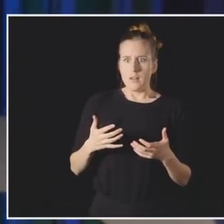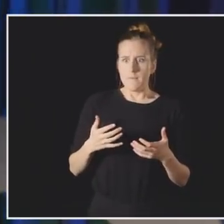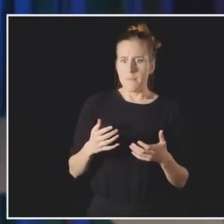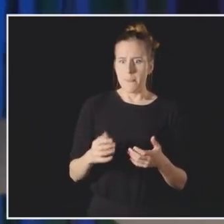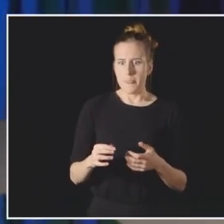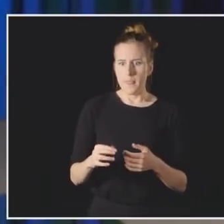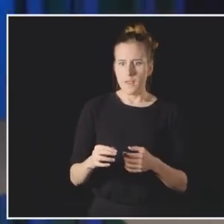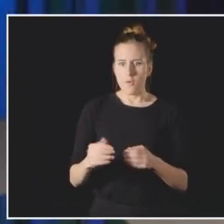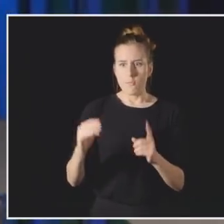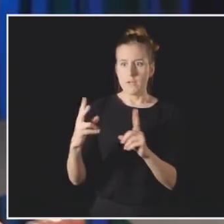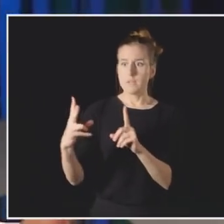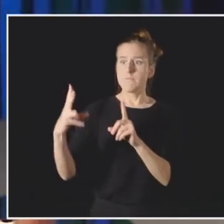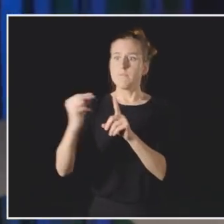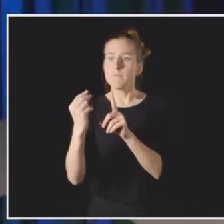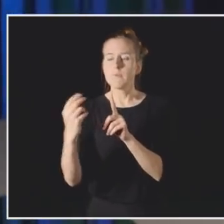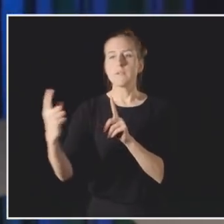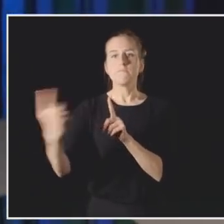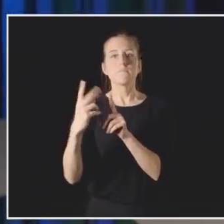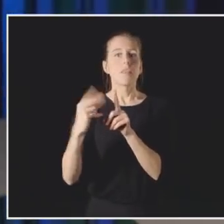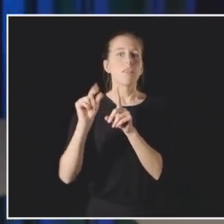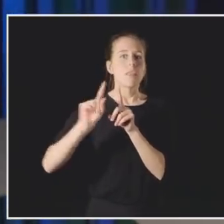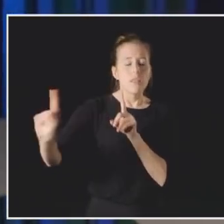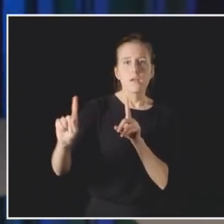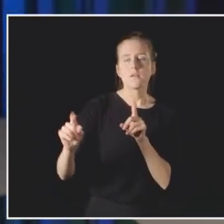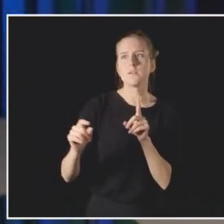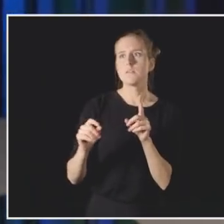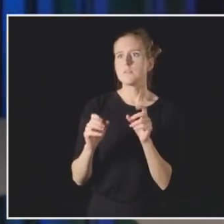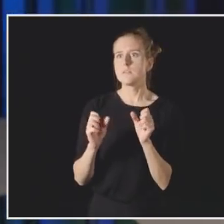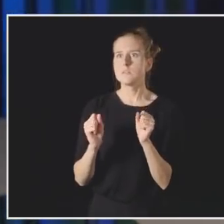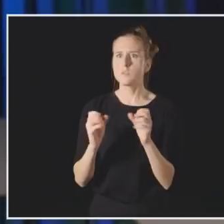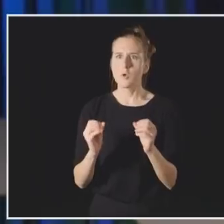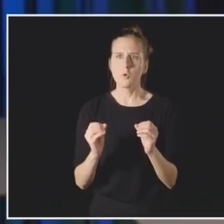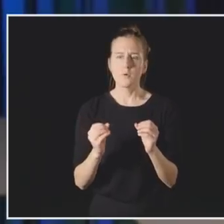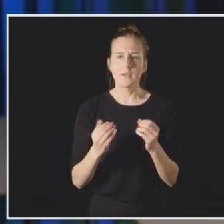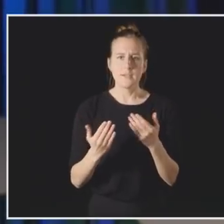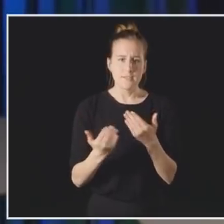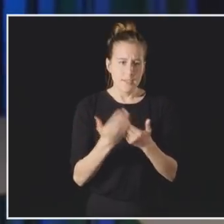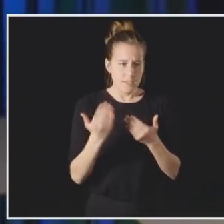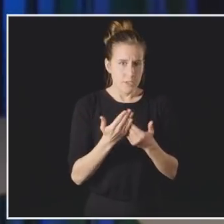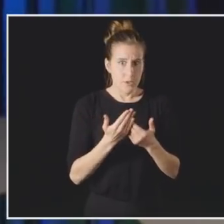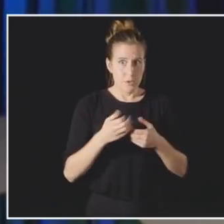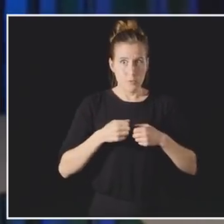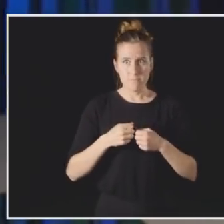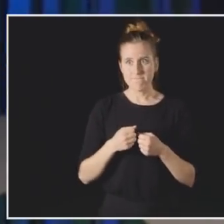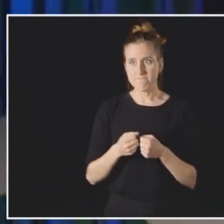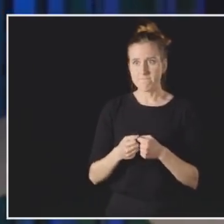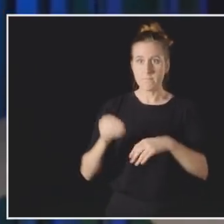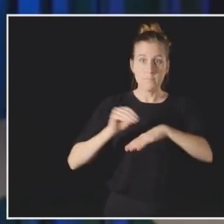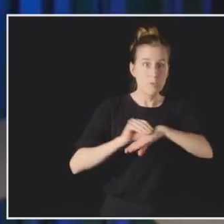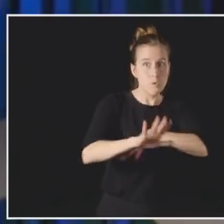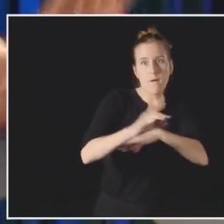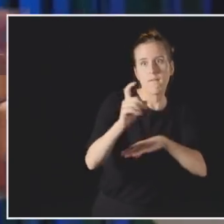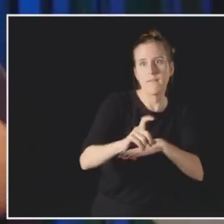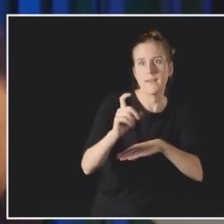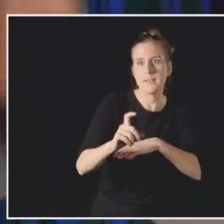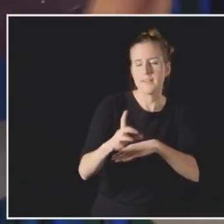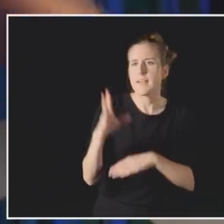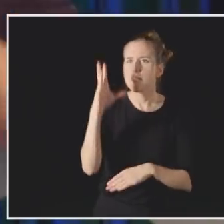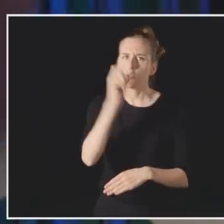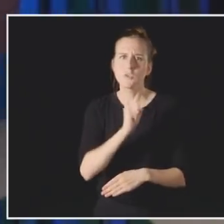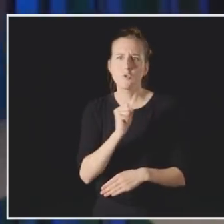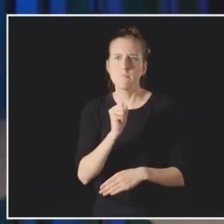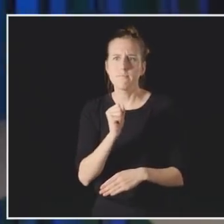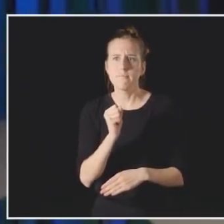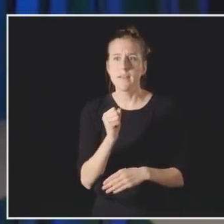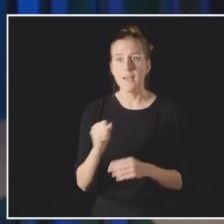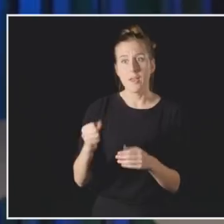what we want, or even being flat-out rejected. So it's so much easier to project our needs and make